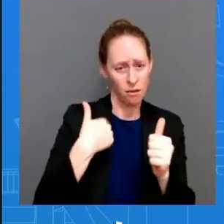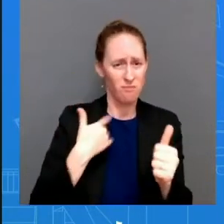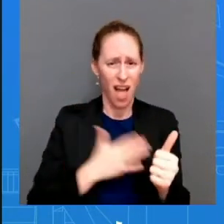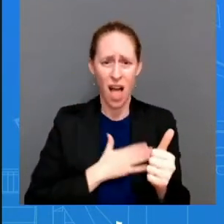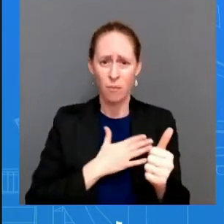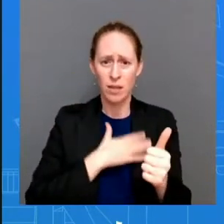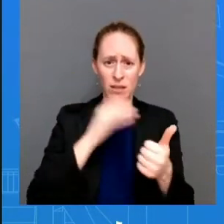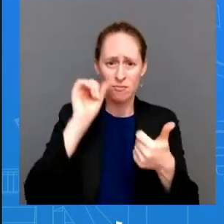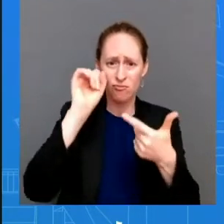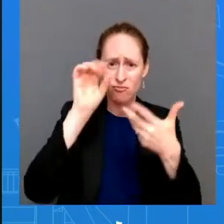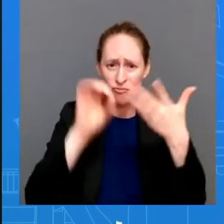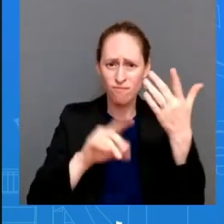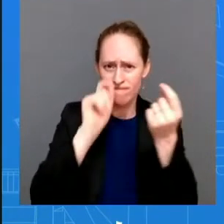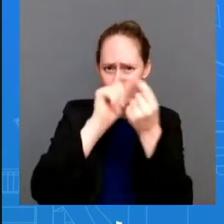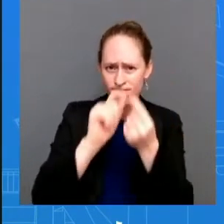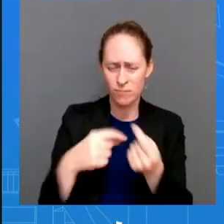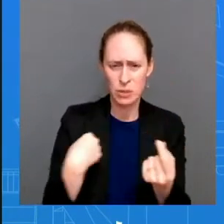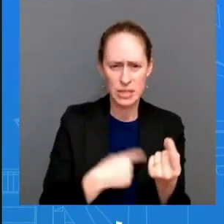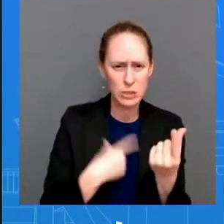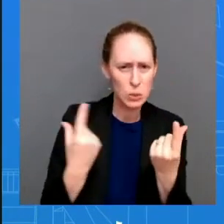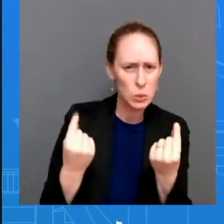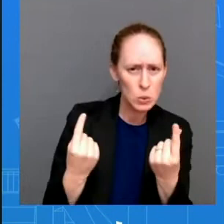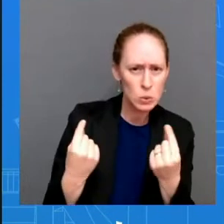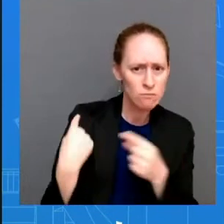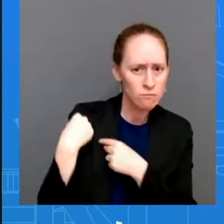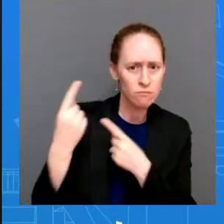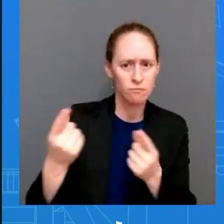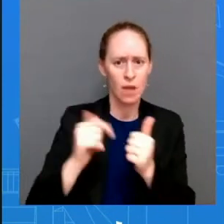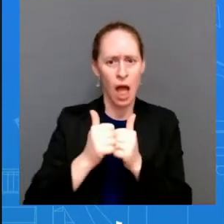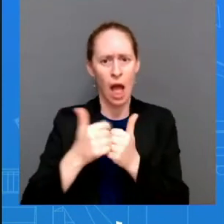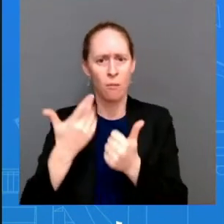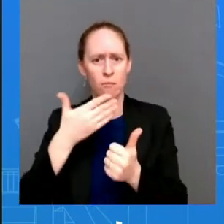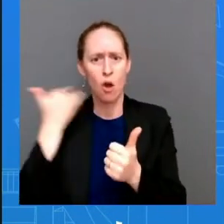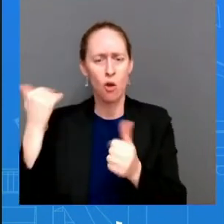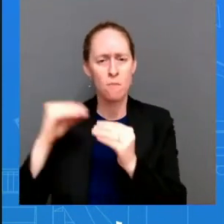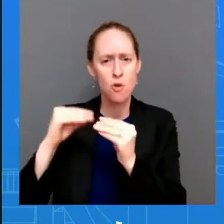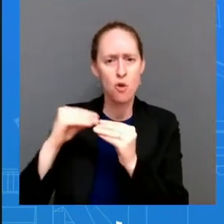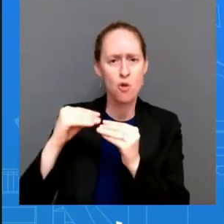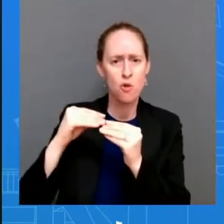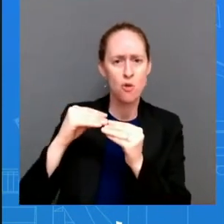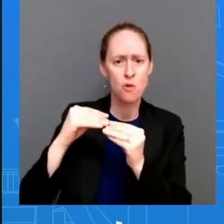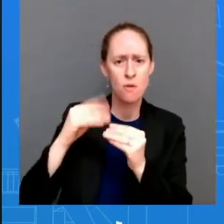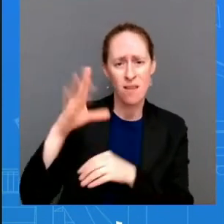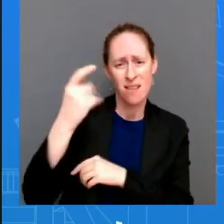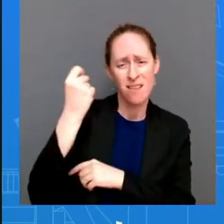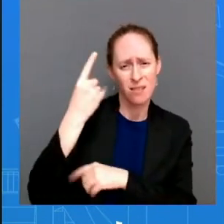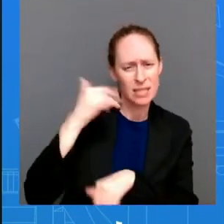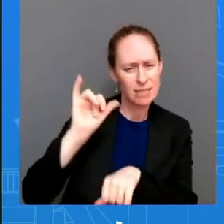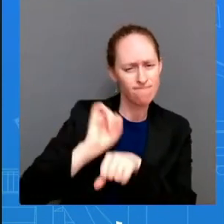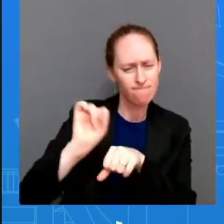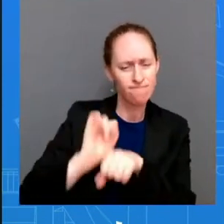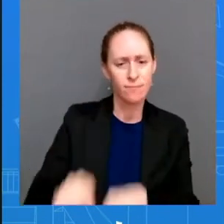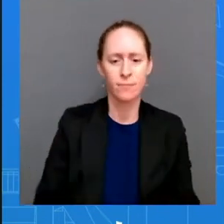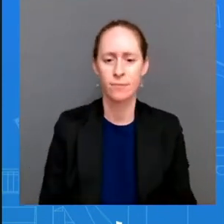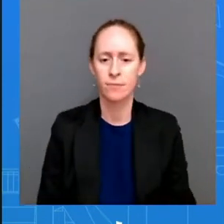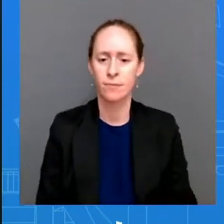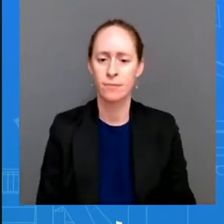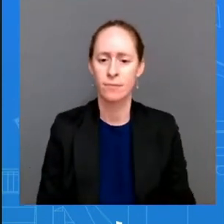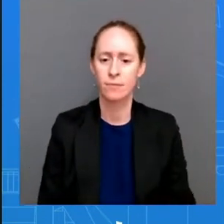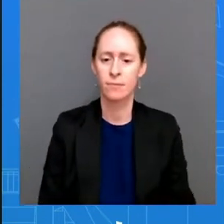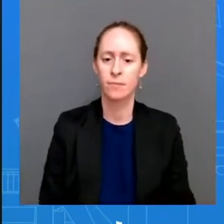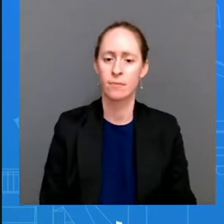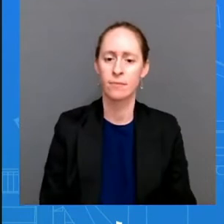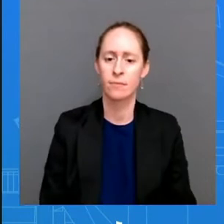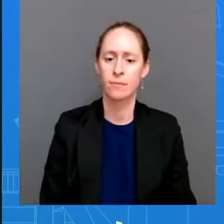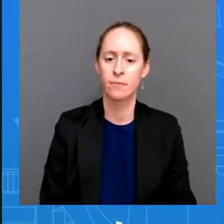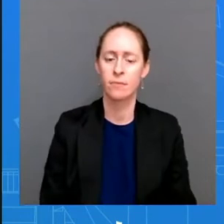production but we understand we get that there's more work to do and we're going to continue to do that work all right go ahead thanks doreen